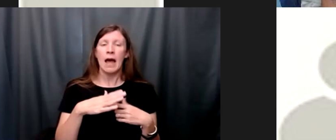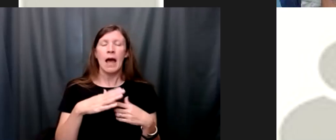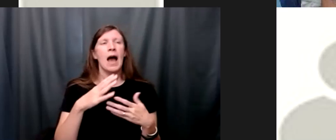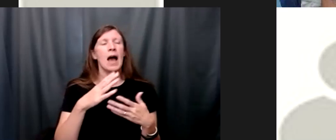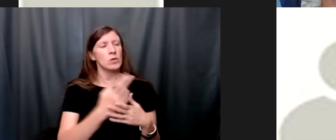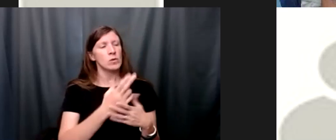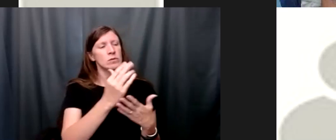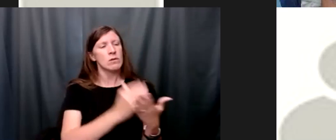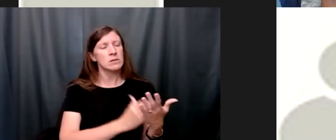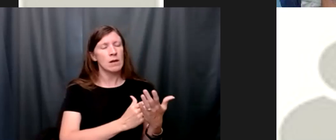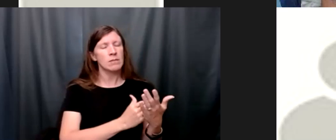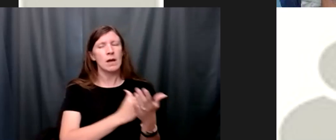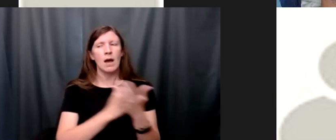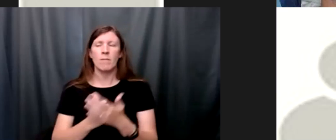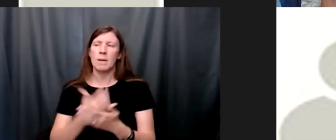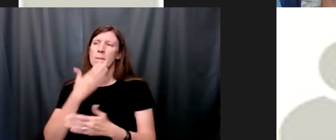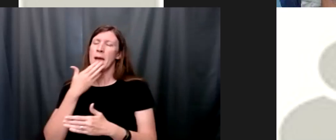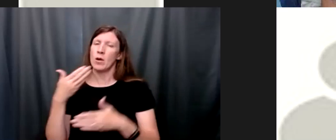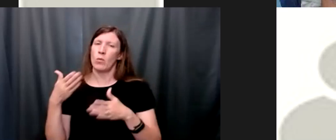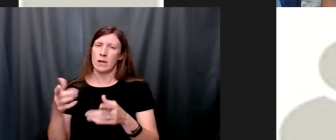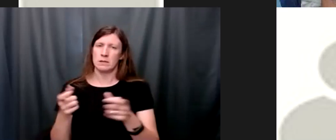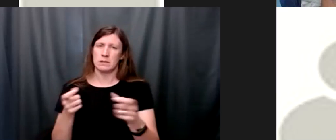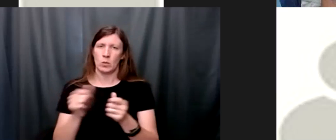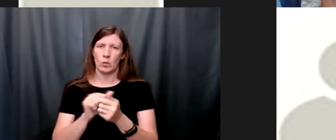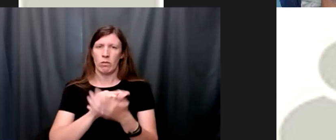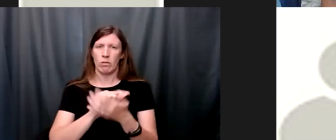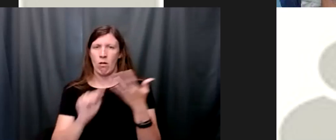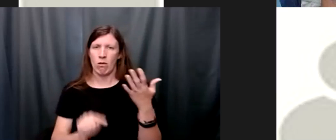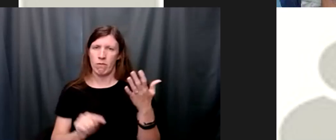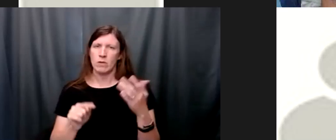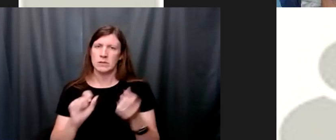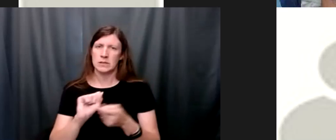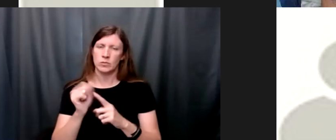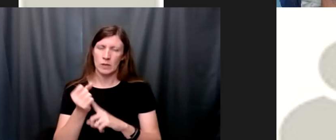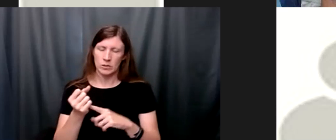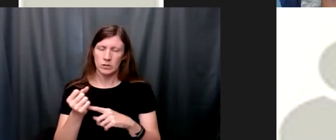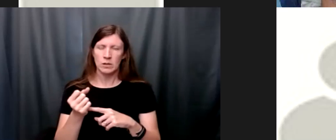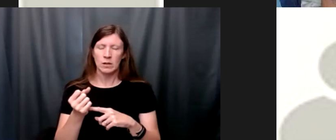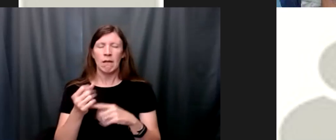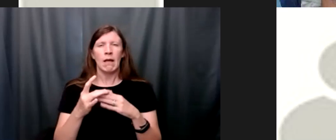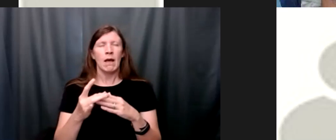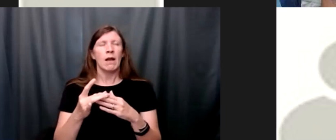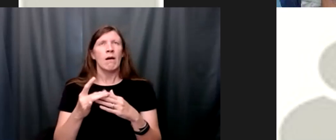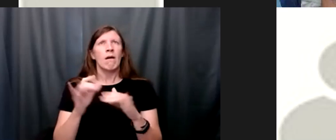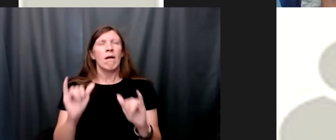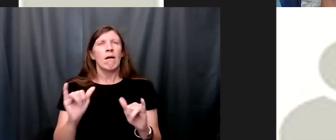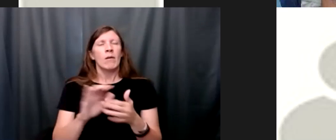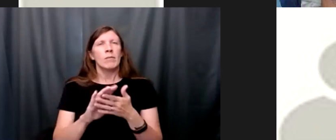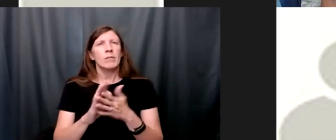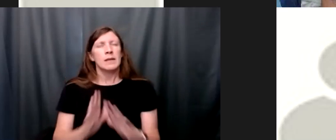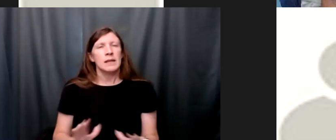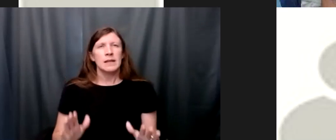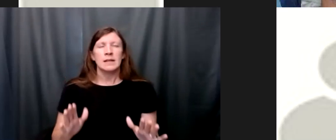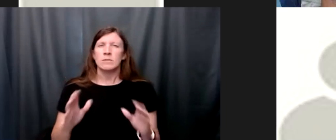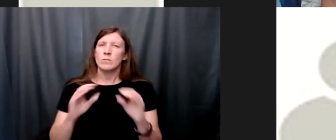and it's just led uh to a life uh that it's just been greater amounts of joy and peace in my life and you know